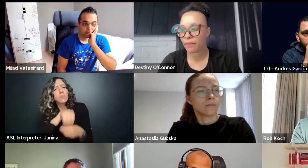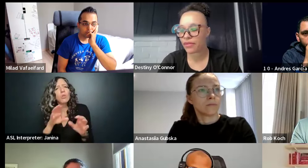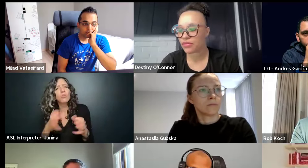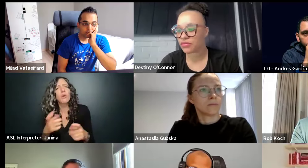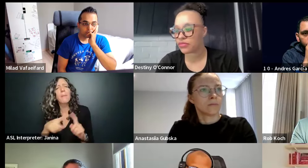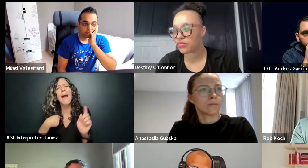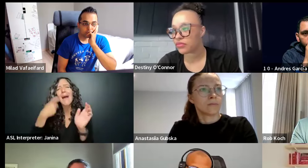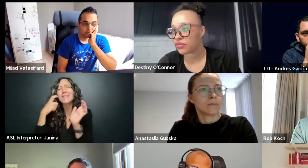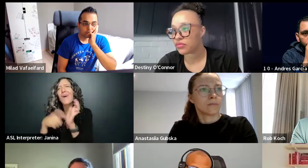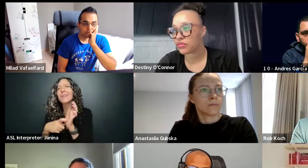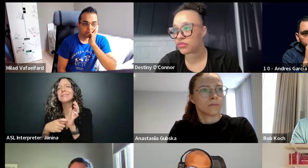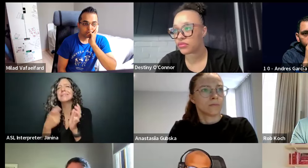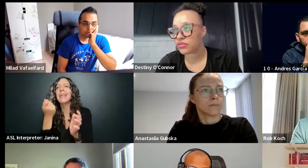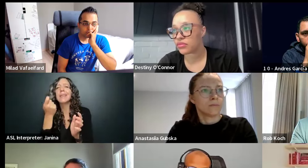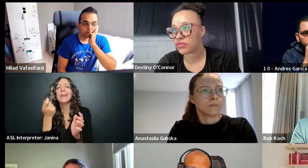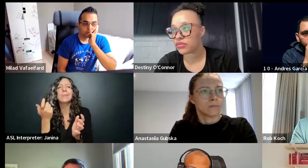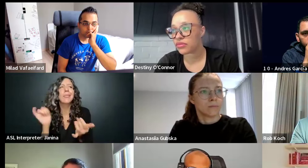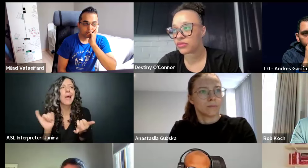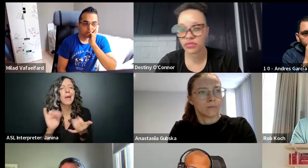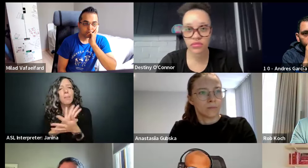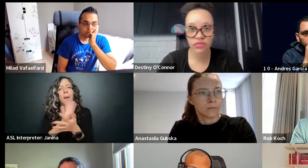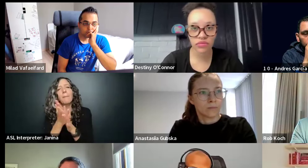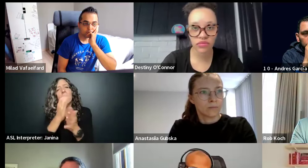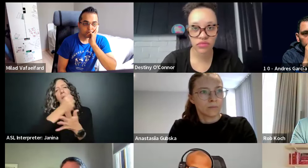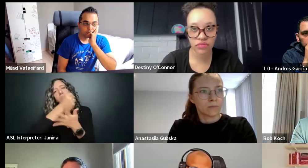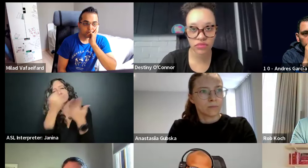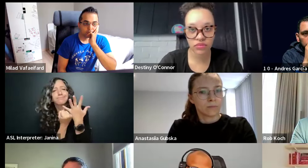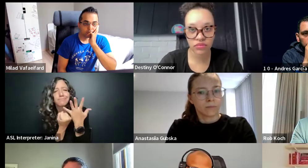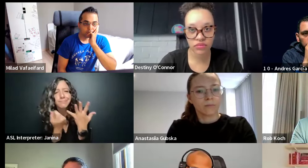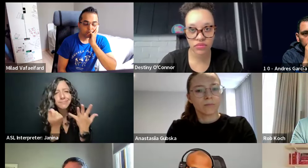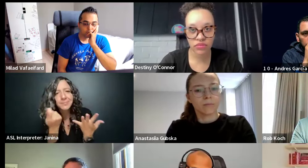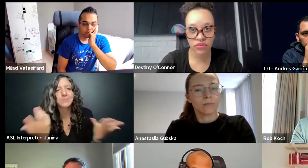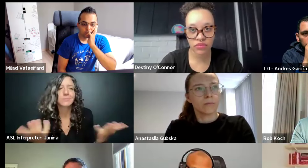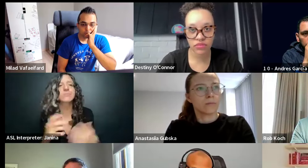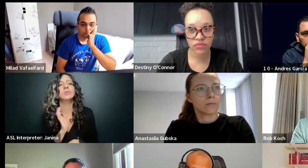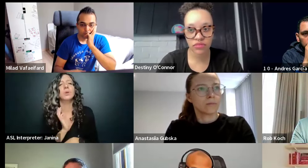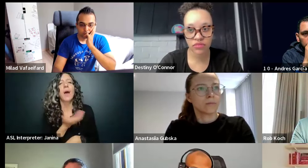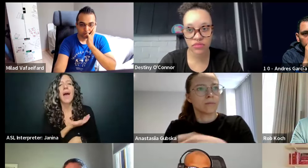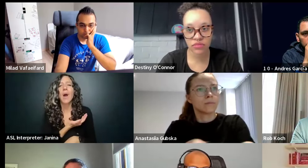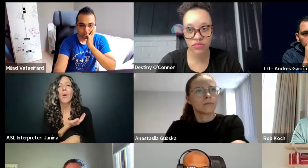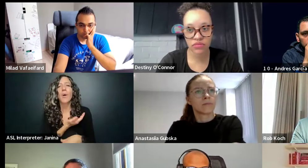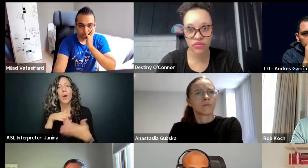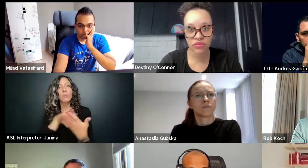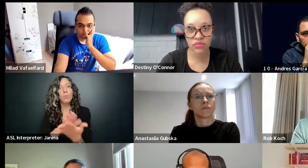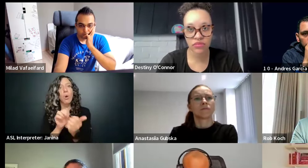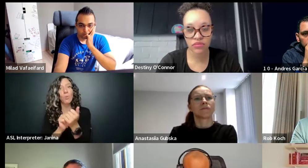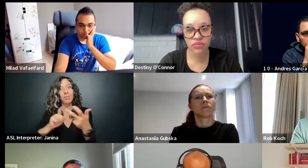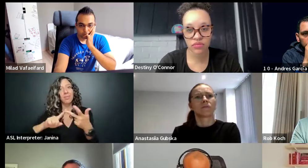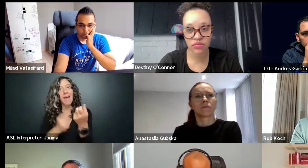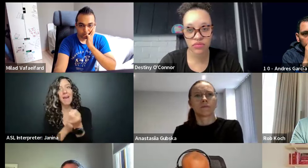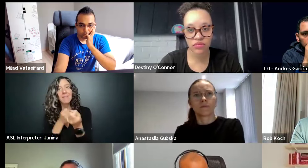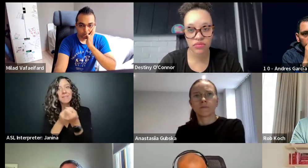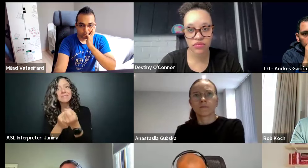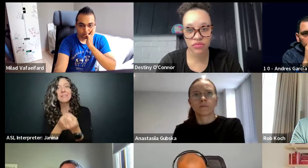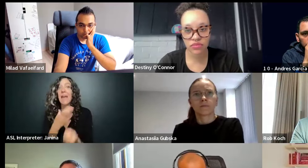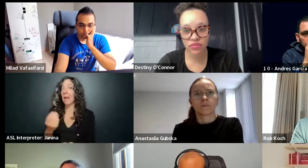like gotten a little bit in the background. And basically, our approach to advocacy has been, and I